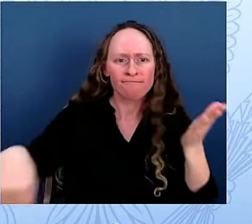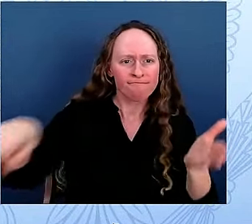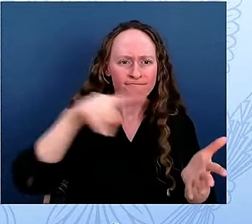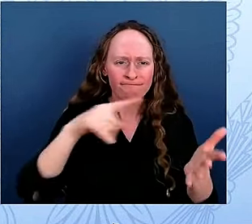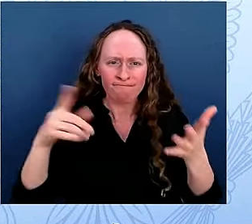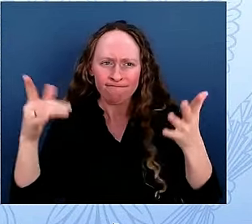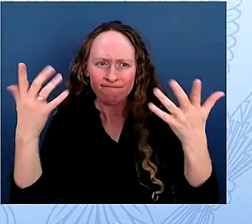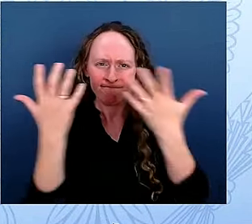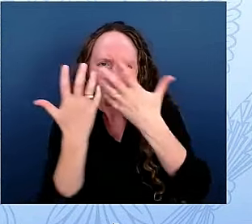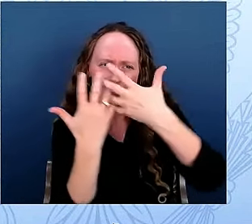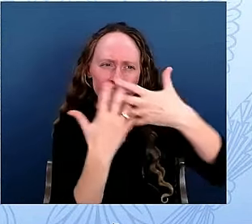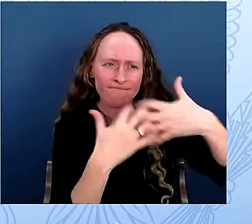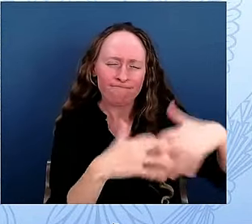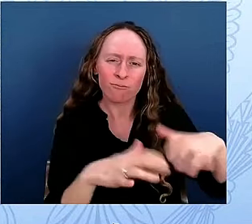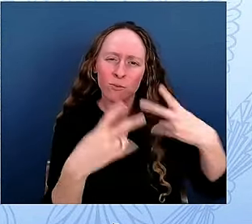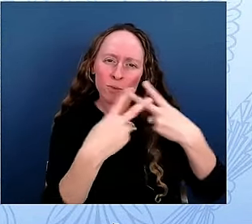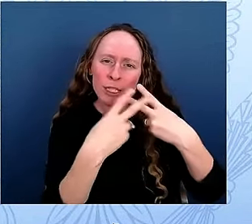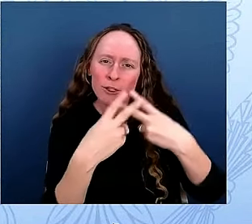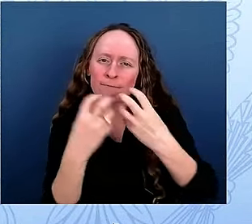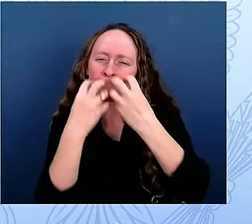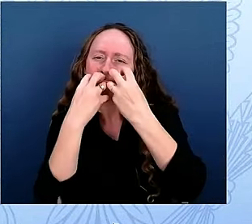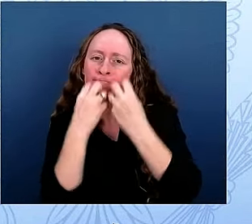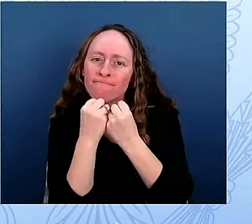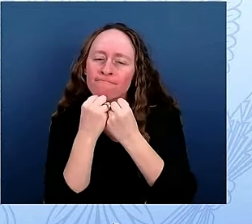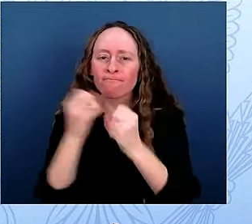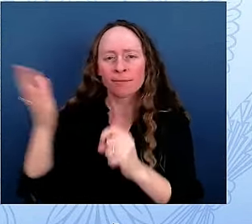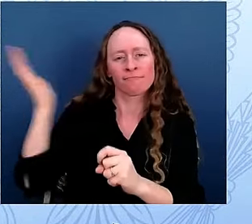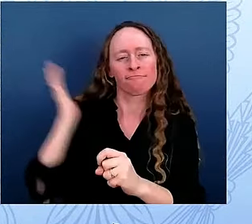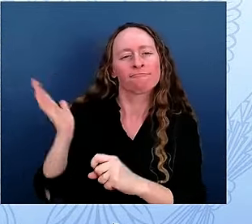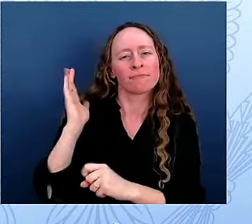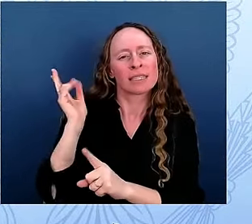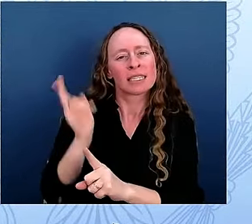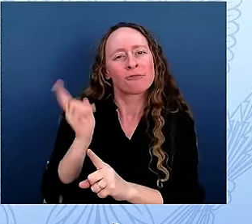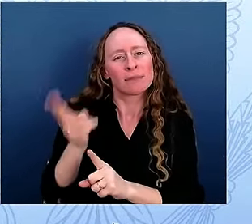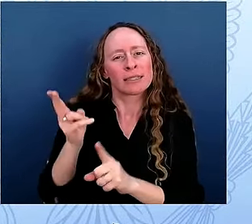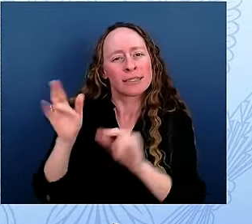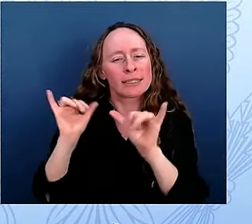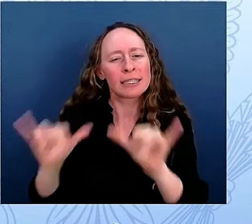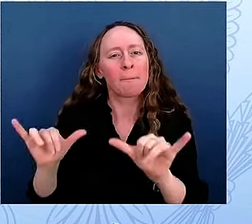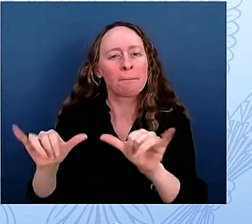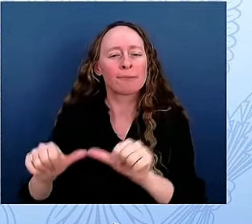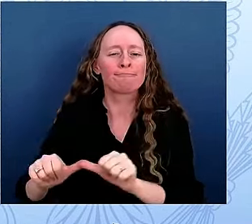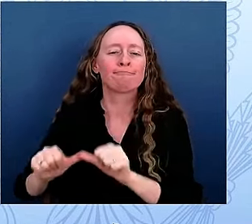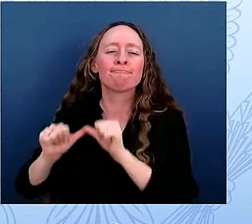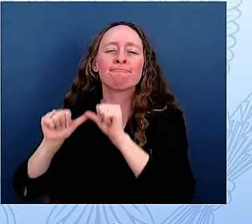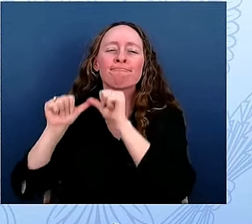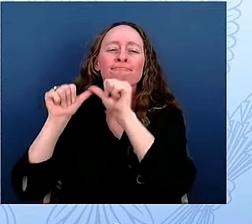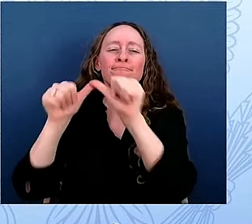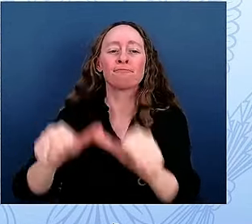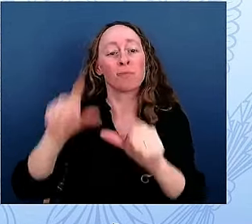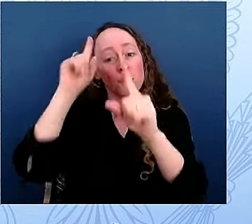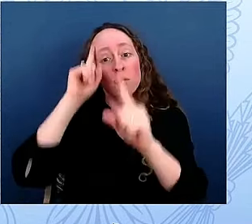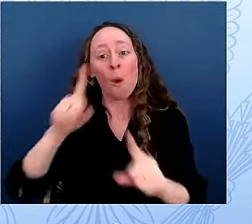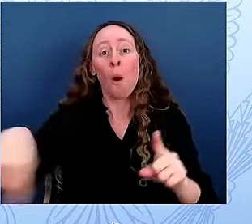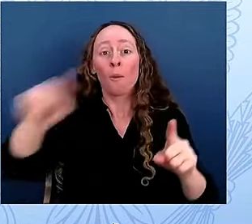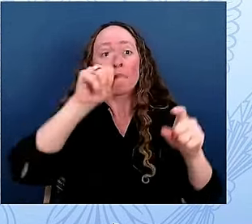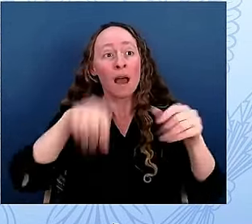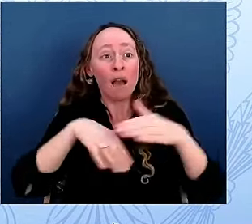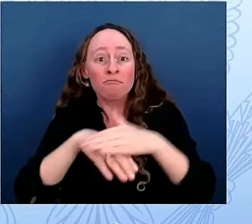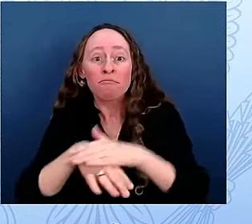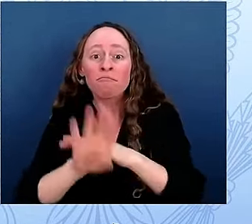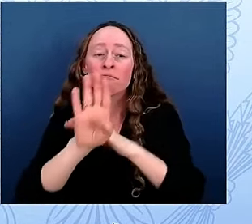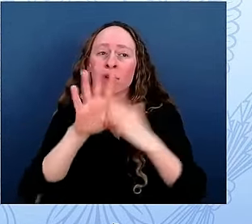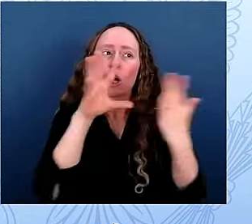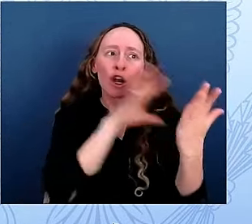that the White House is a place where you can be inspired and learn. So please help me welcome National Park